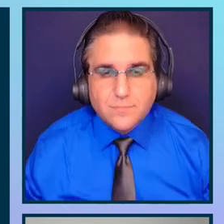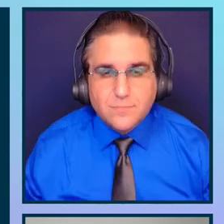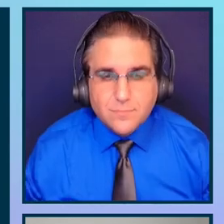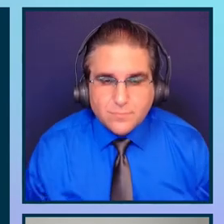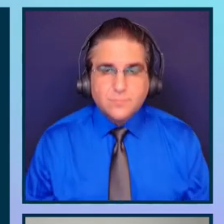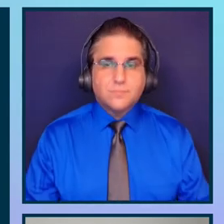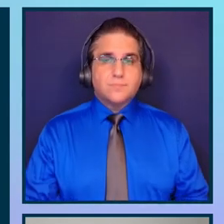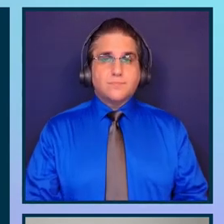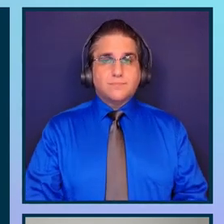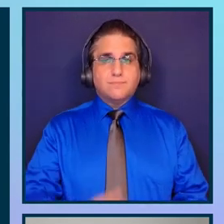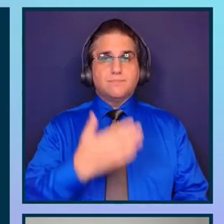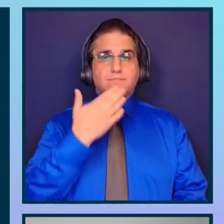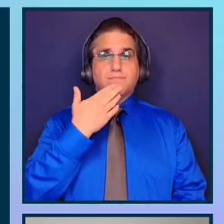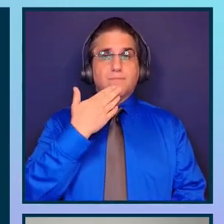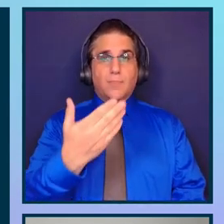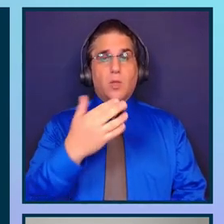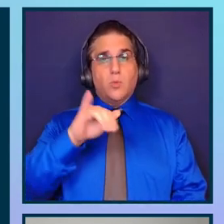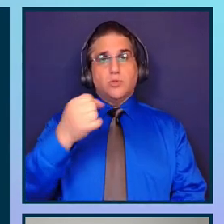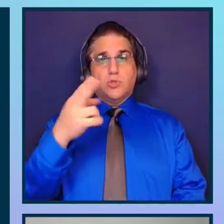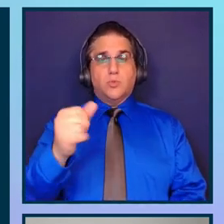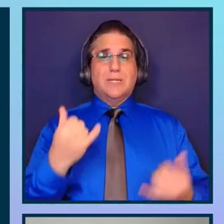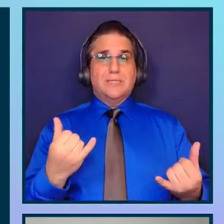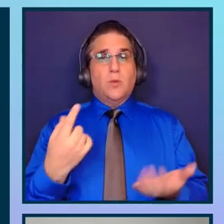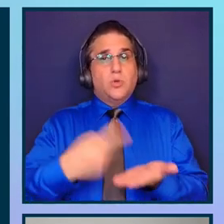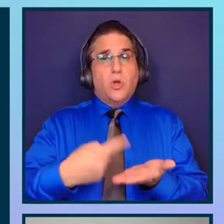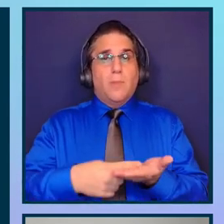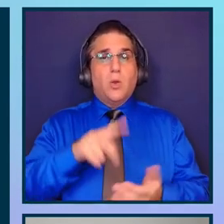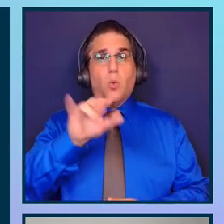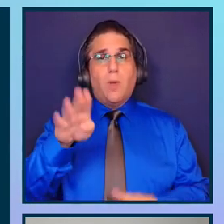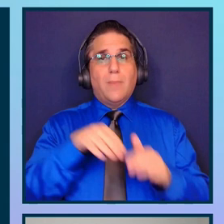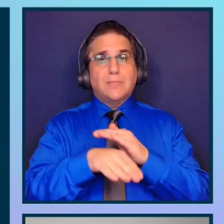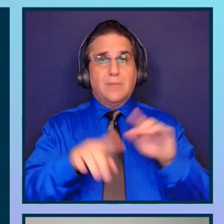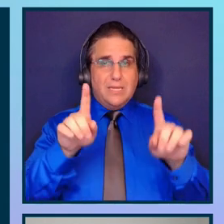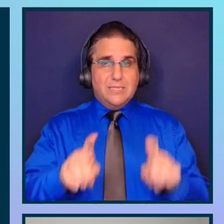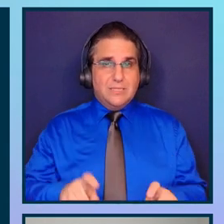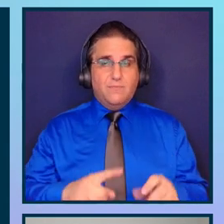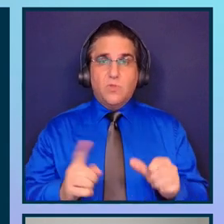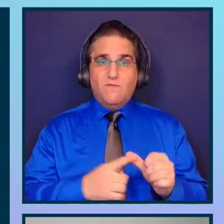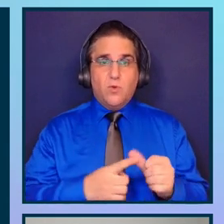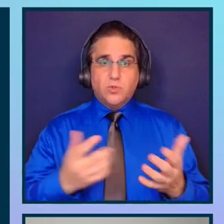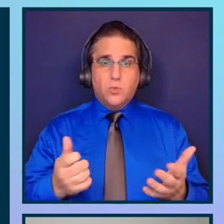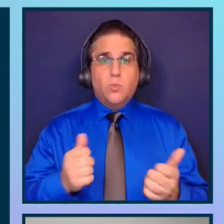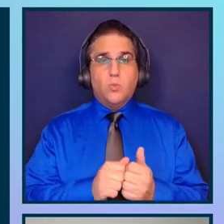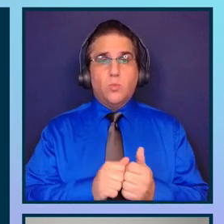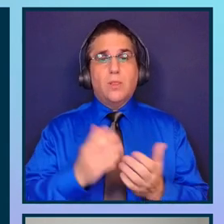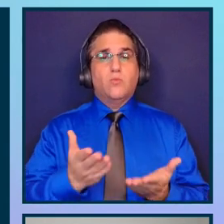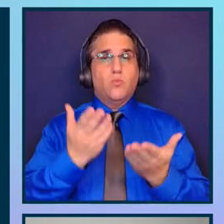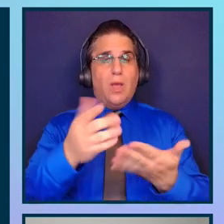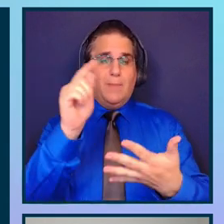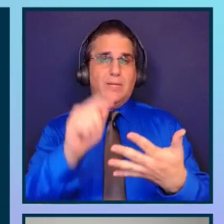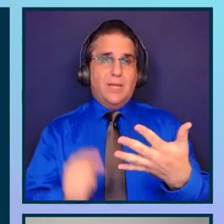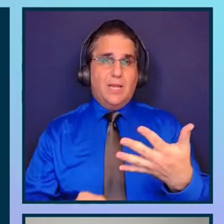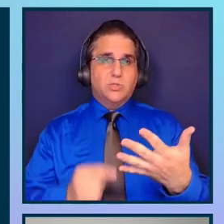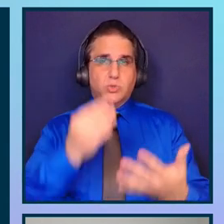Today I'm going to talk about web accessibility testing and I want to share with you some recommendations to have